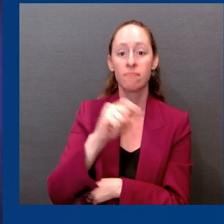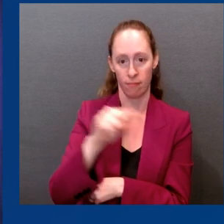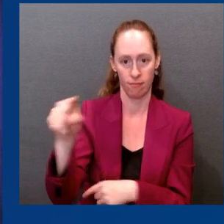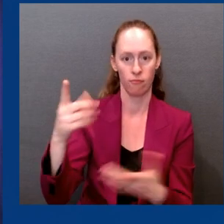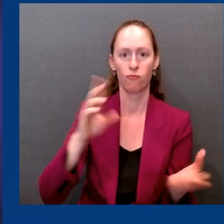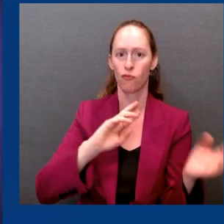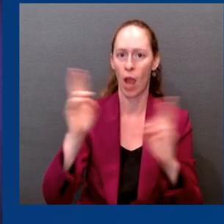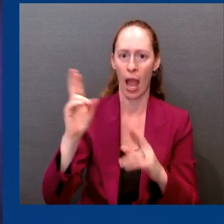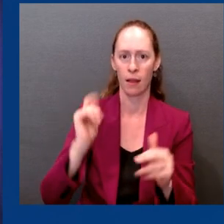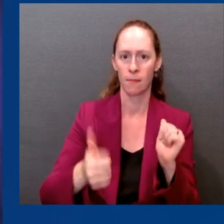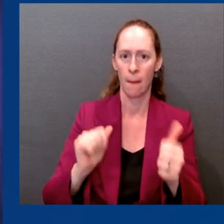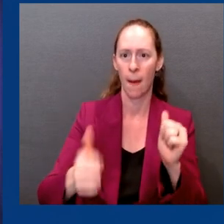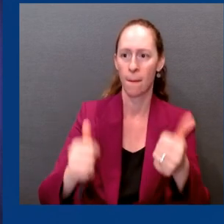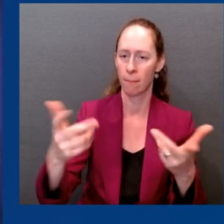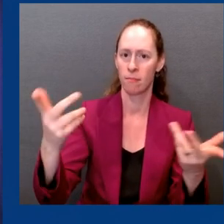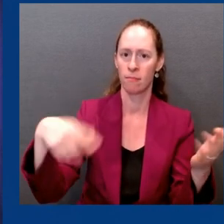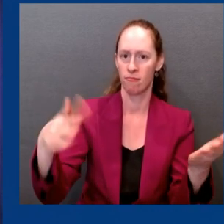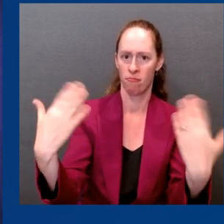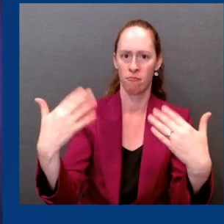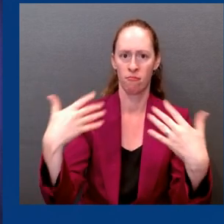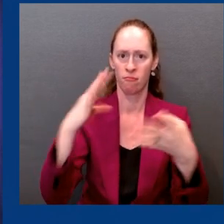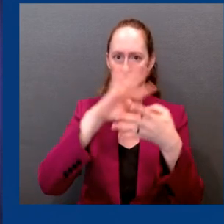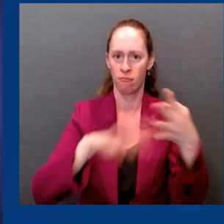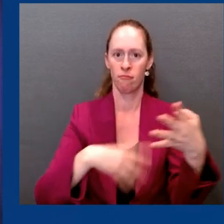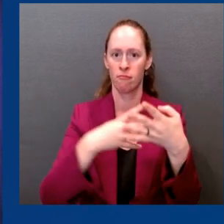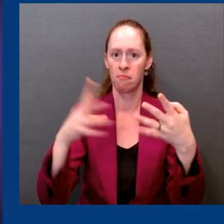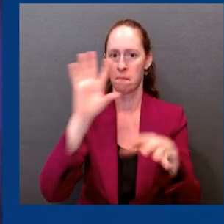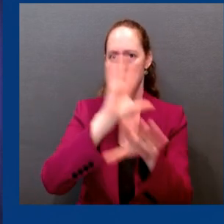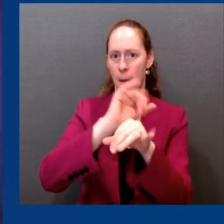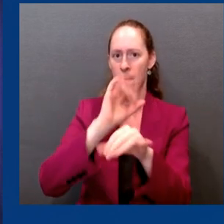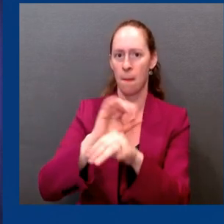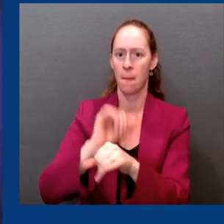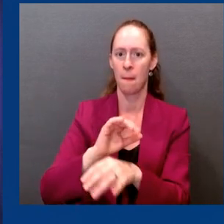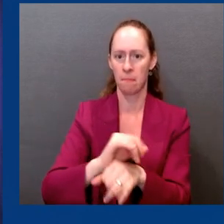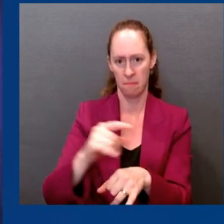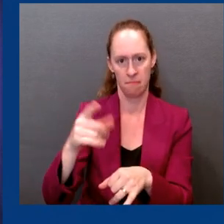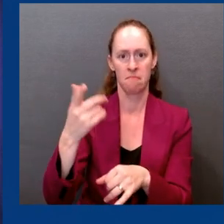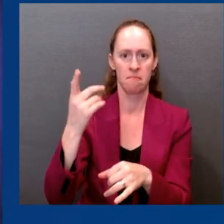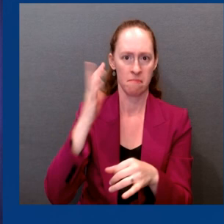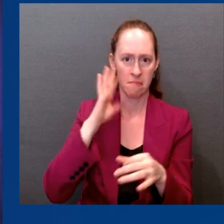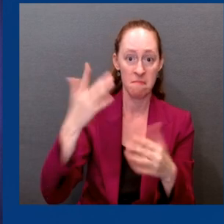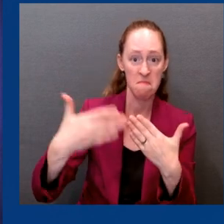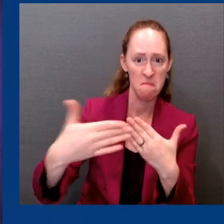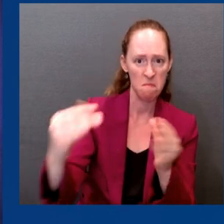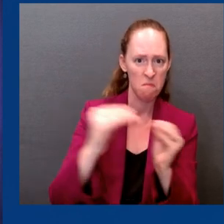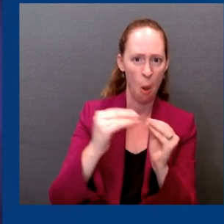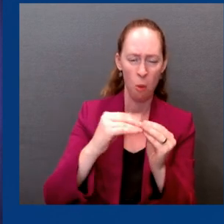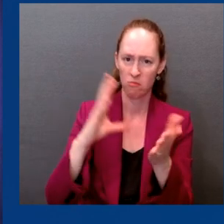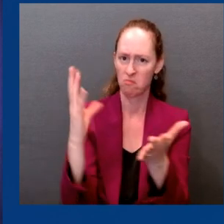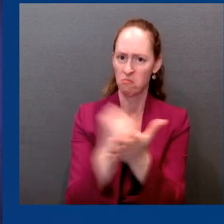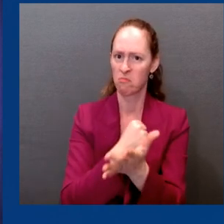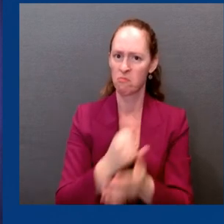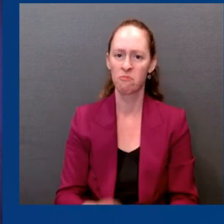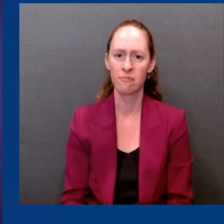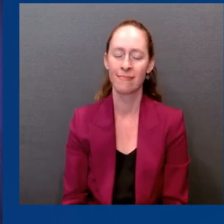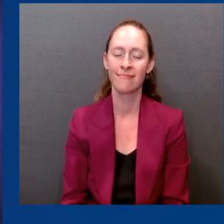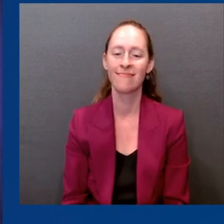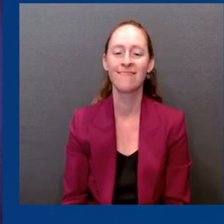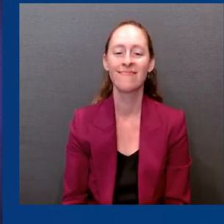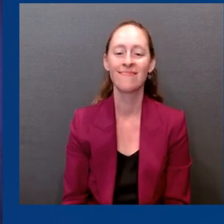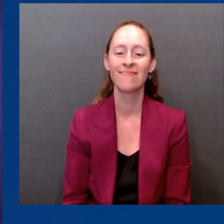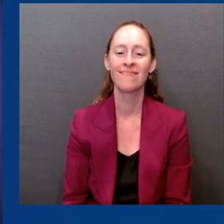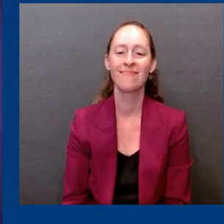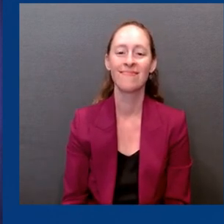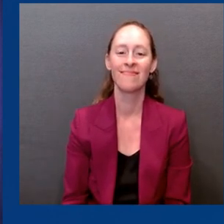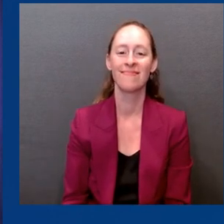available within the next week or so. As we work to deliver vaccines equitably, our focus is on reaching